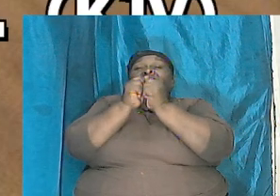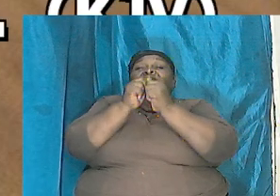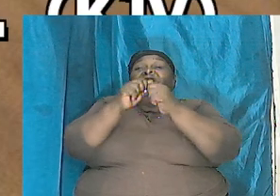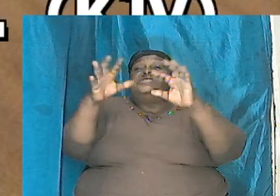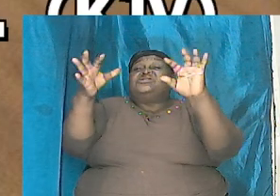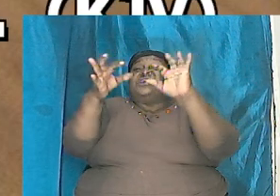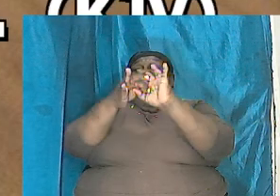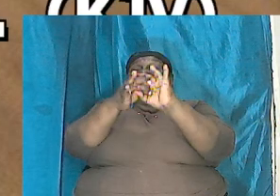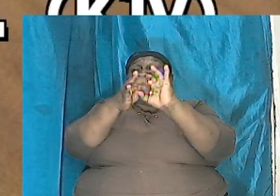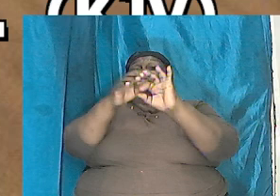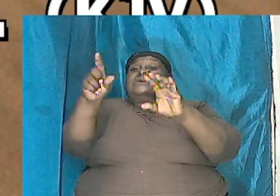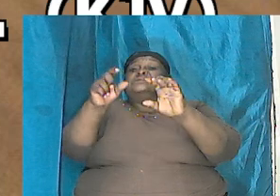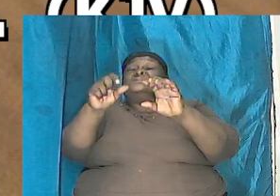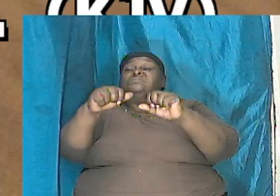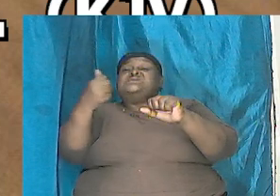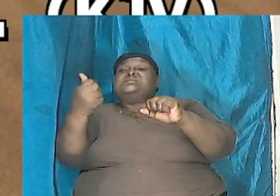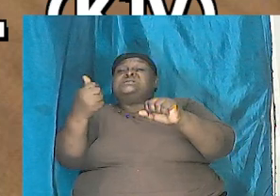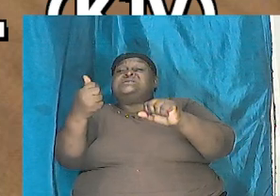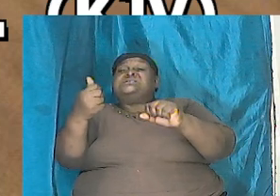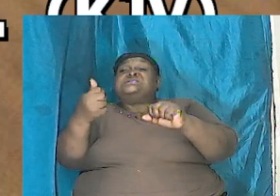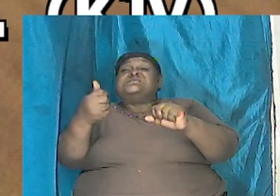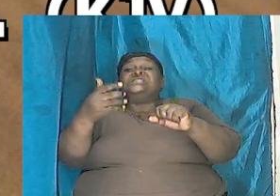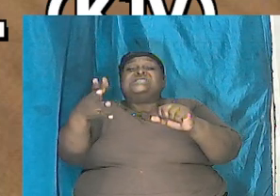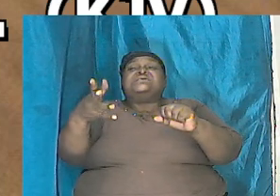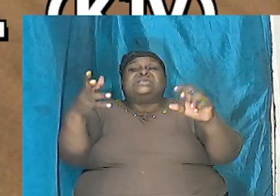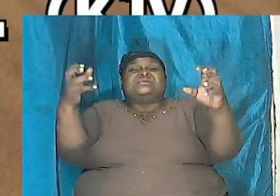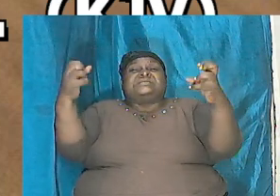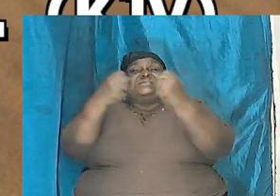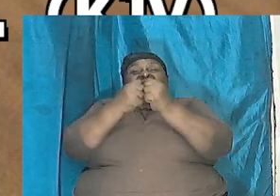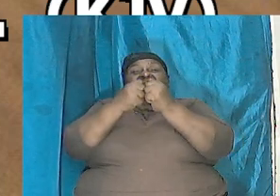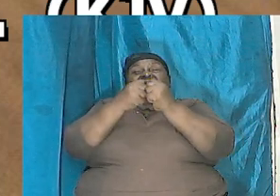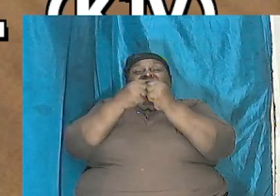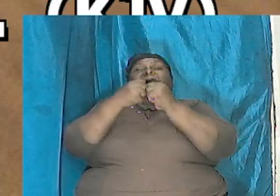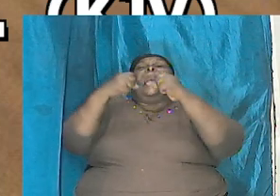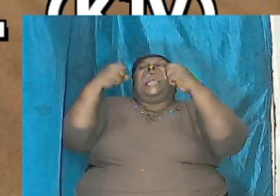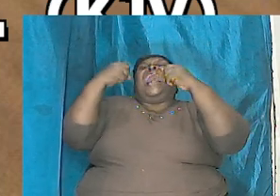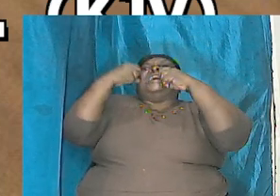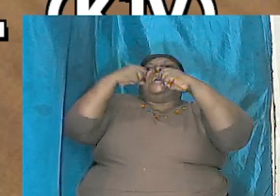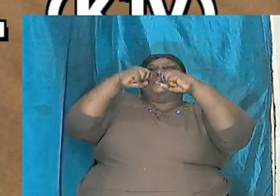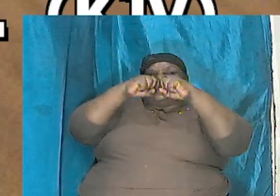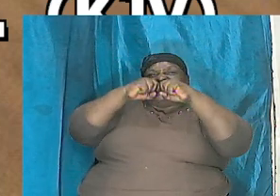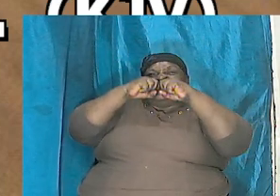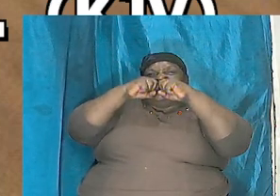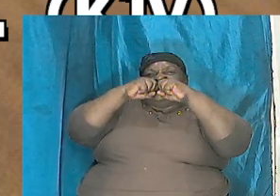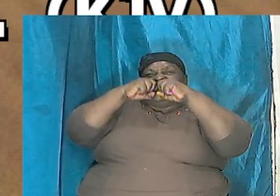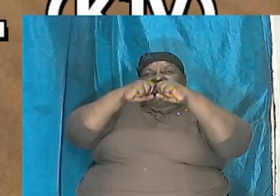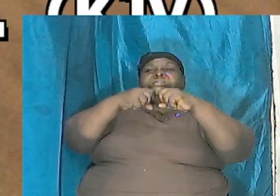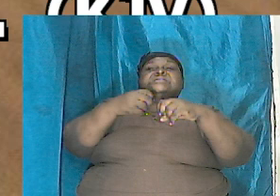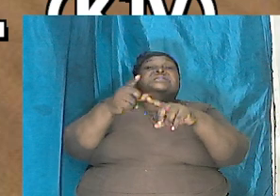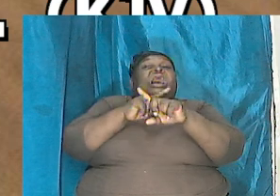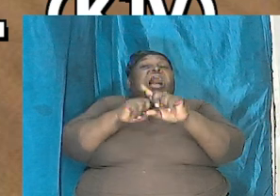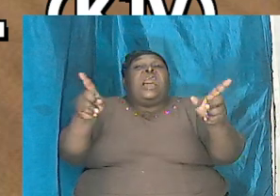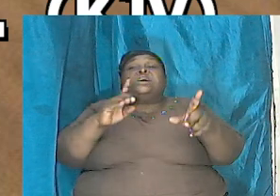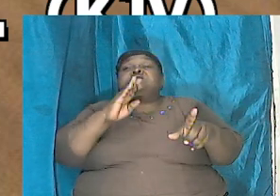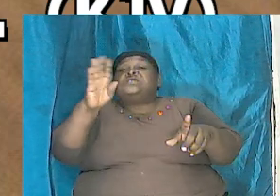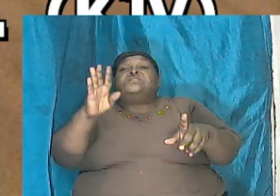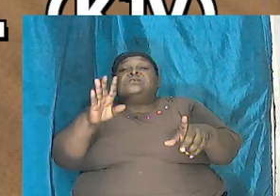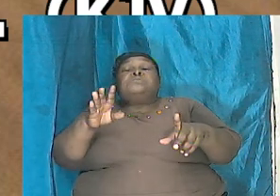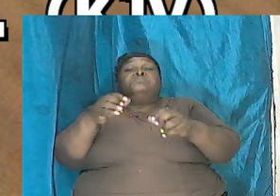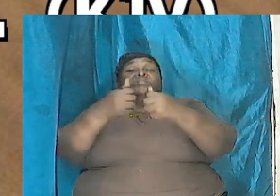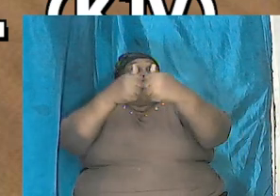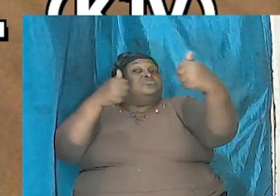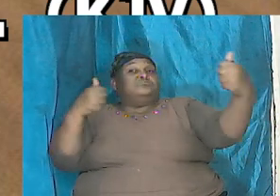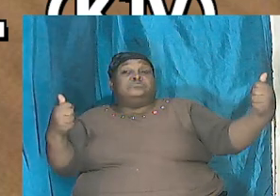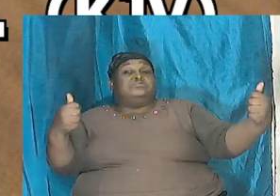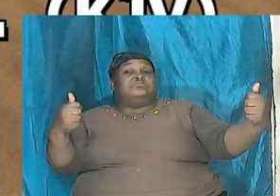one to one and I'm just reading you know because I want us to get the gist and understand the massiveness and how ferocious